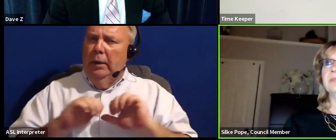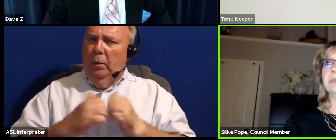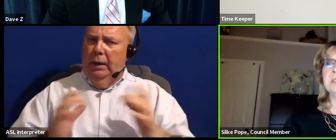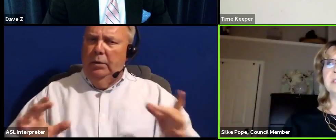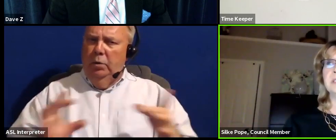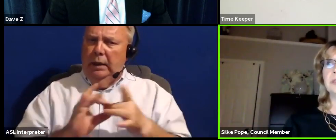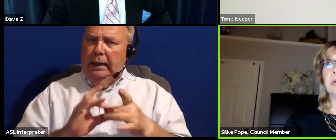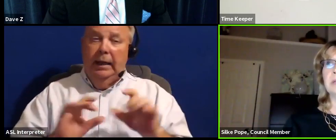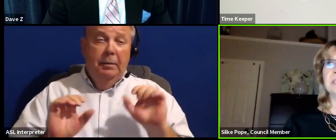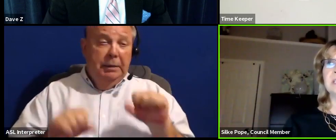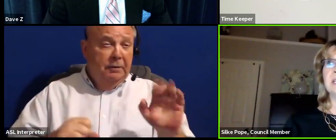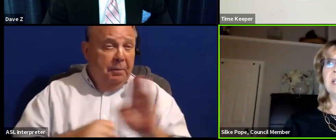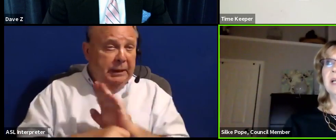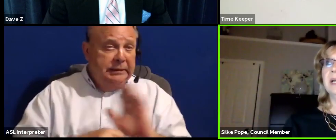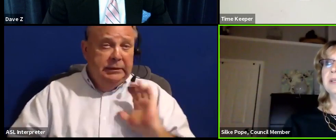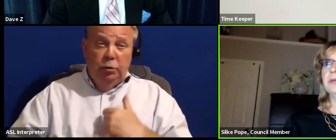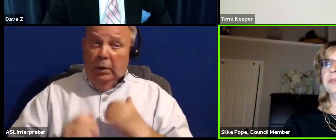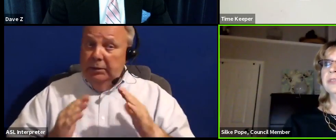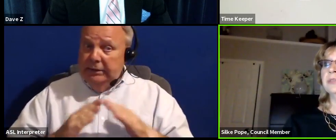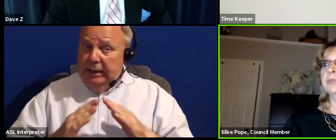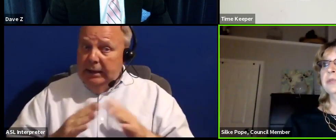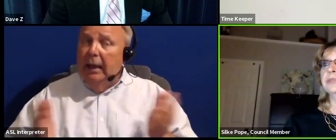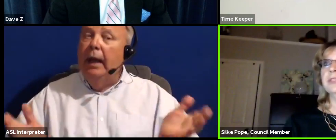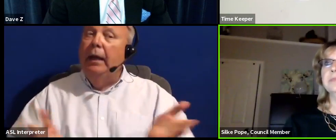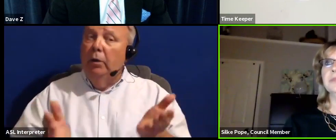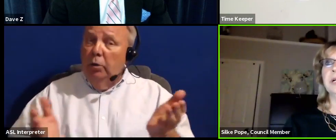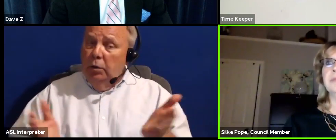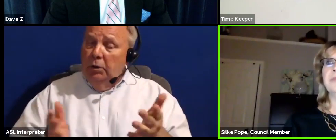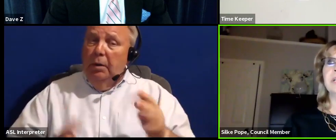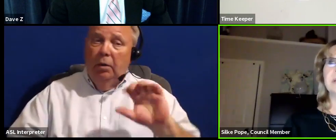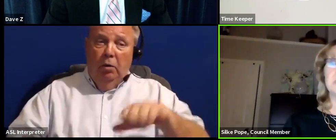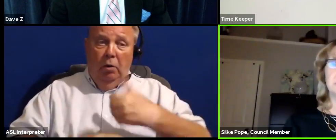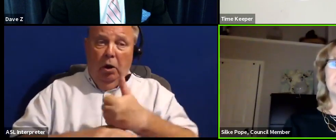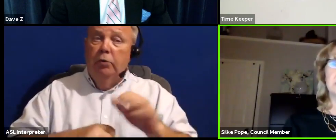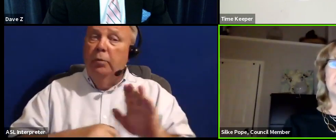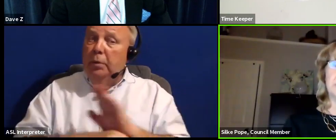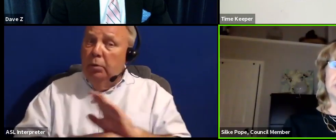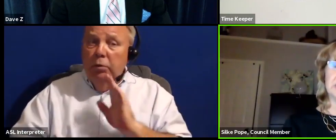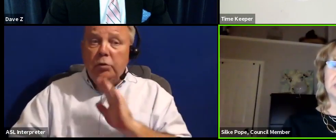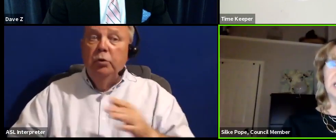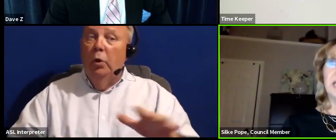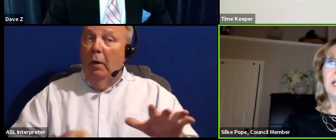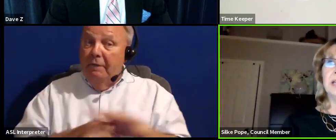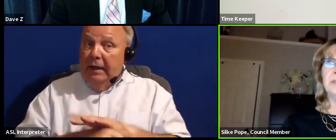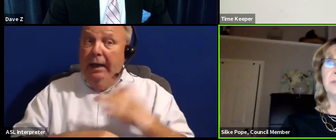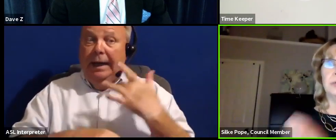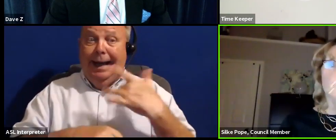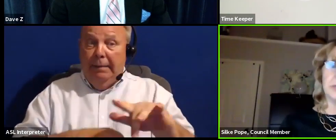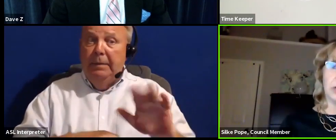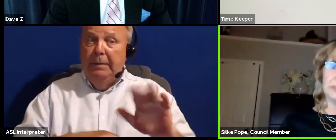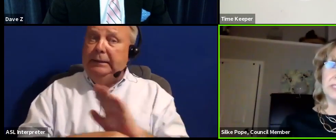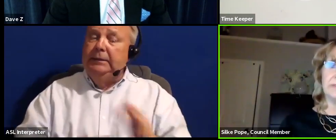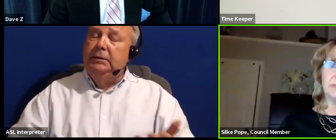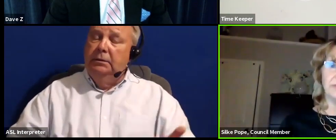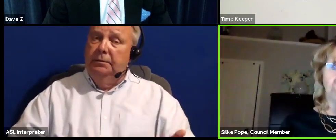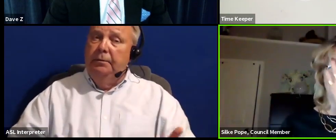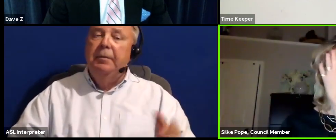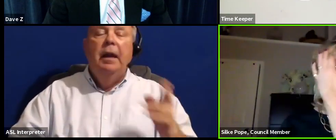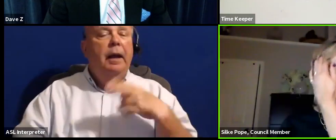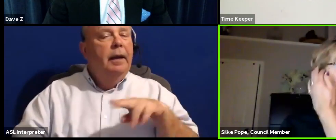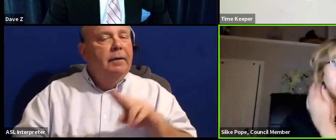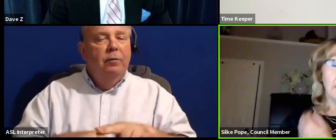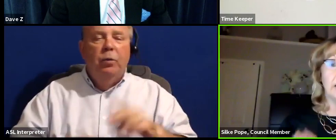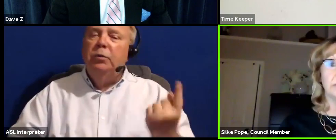prospective businesses to our city and encourage entrepreneurship to help fill empty business spaces. And of course, we always have to